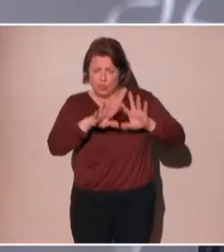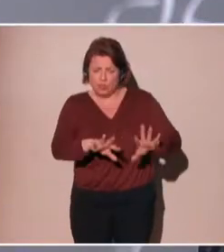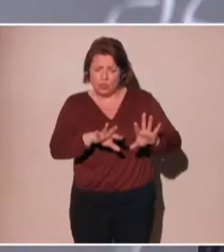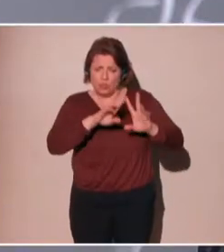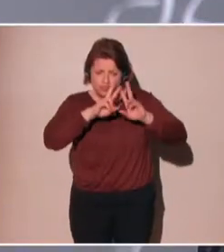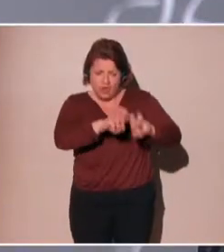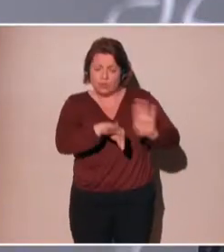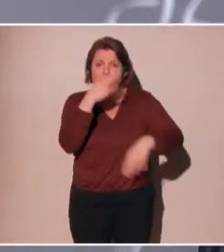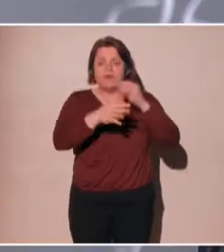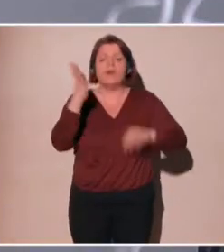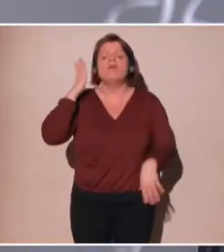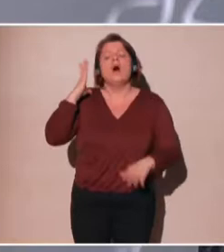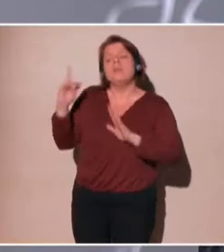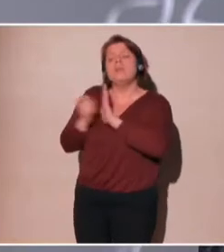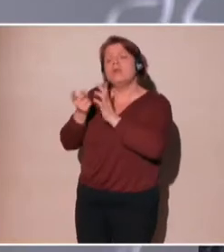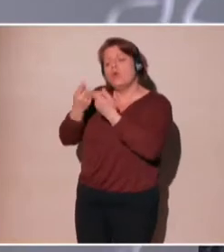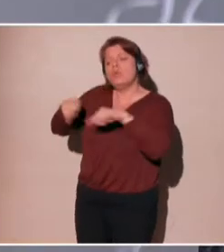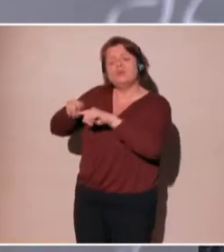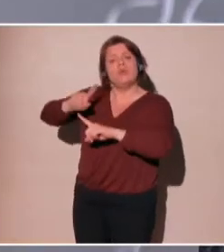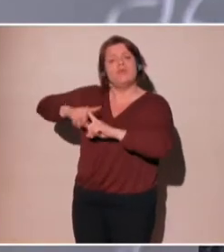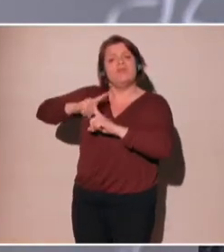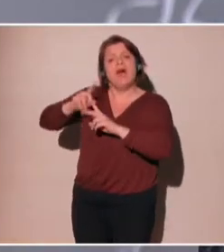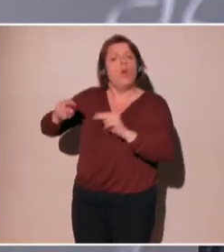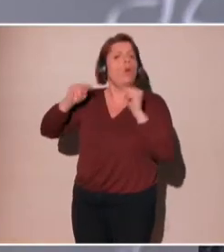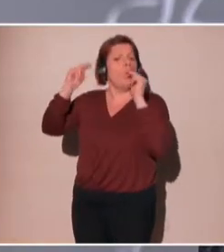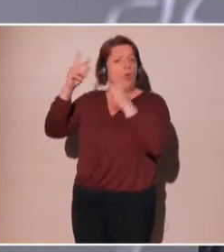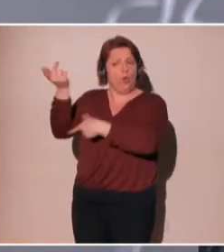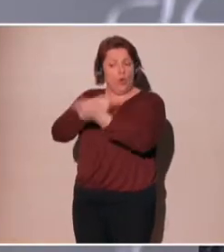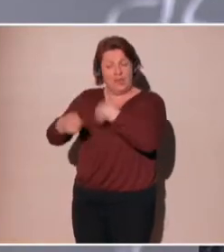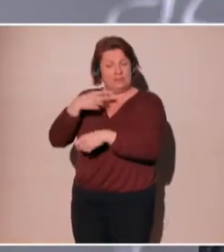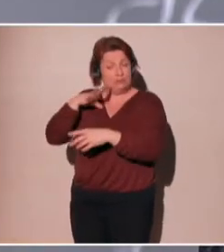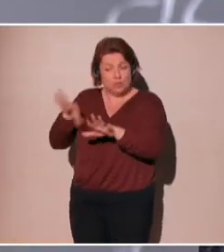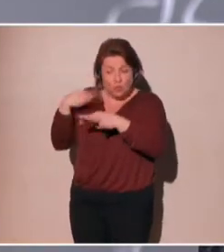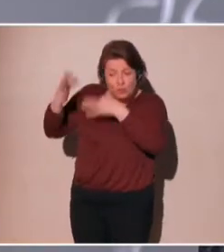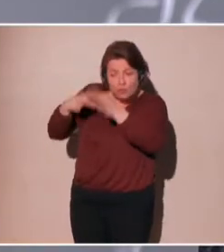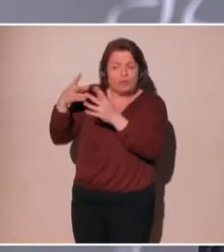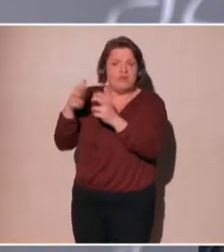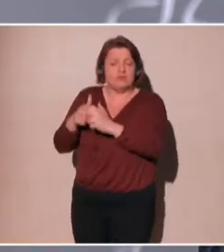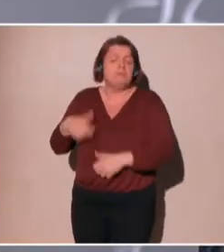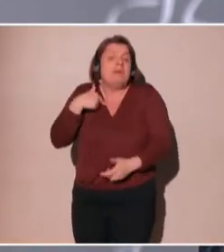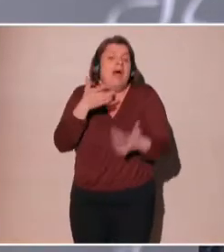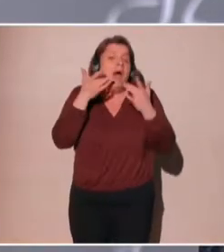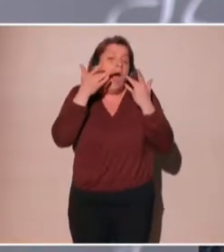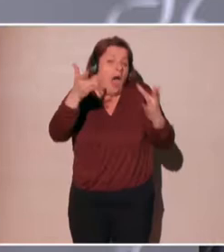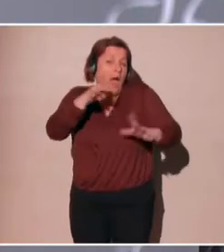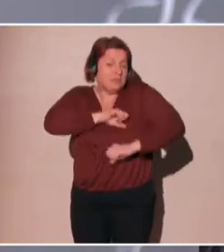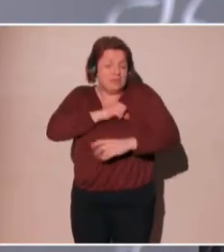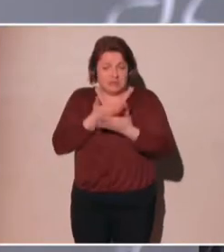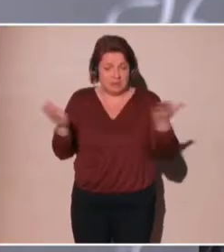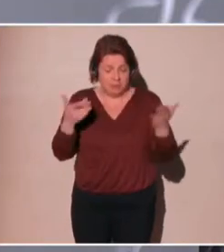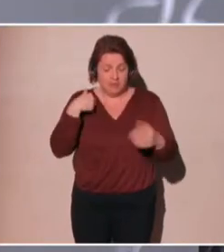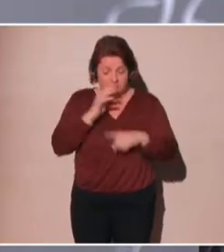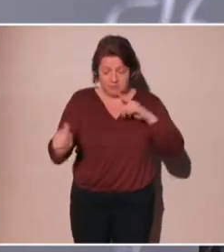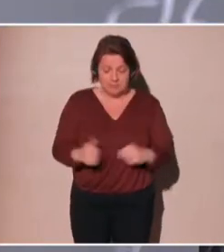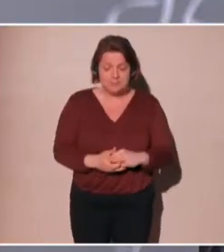The, in some ways, that simple experiment and those results sort of foreshadowed what was to come